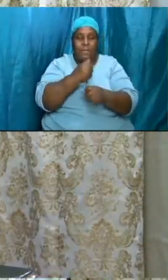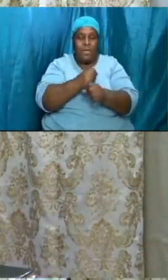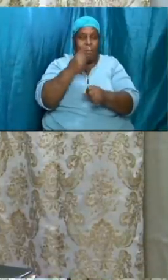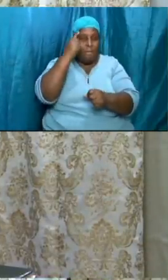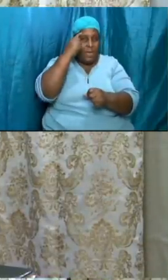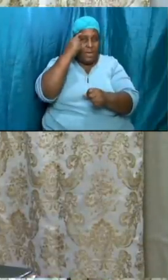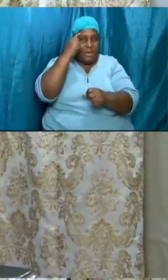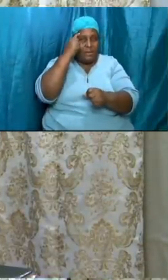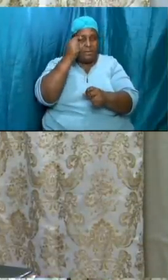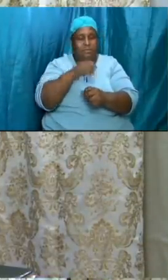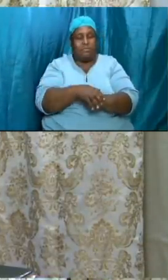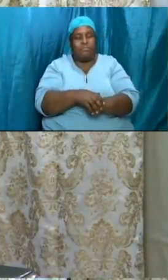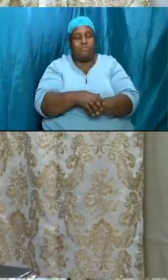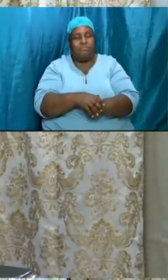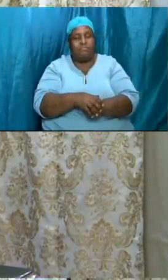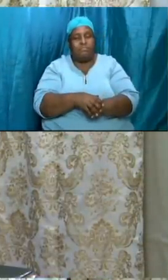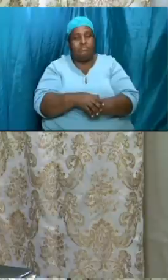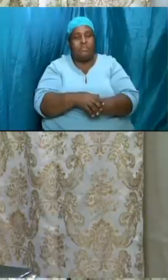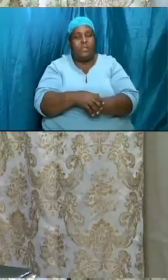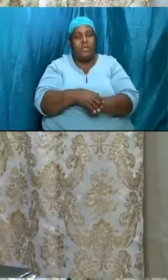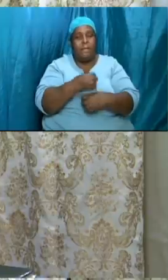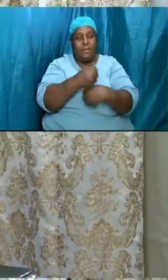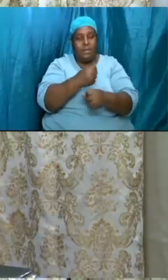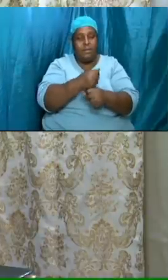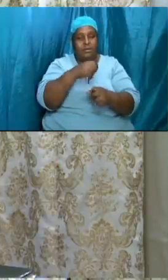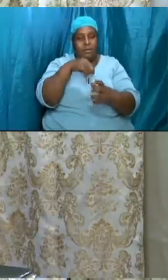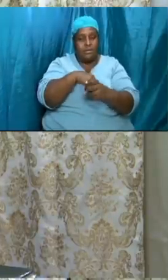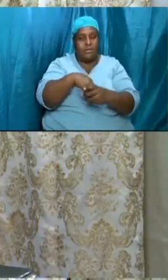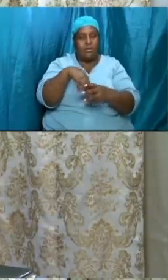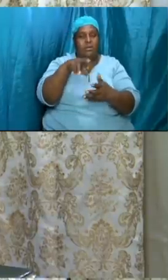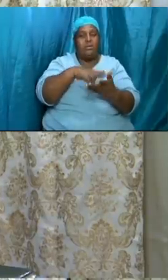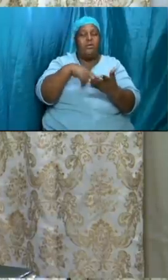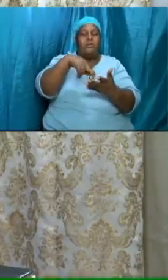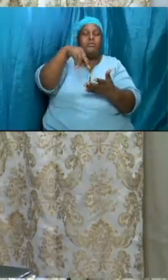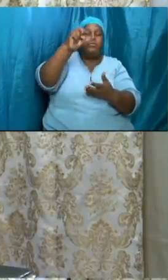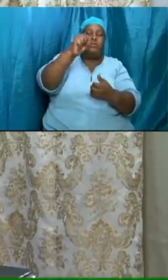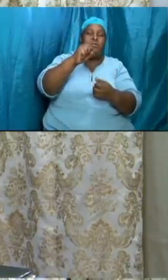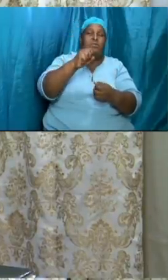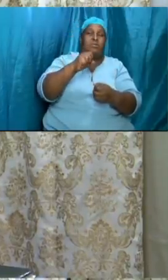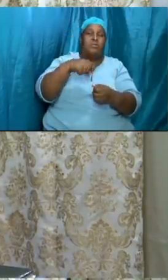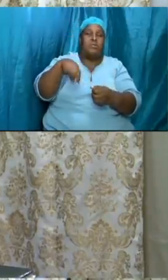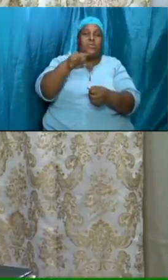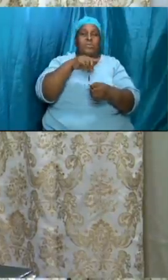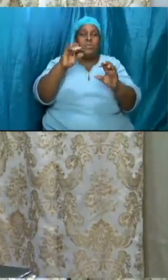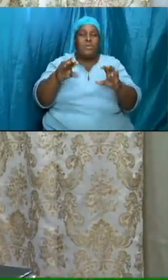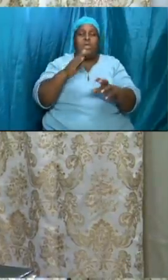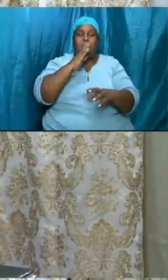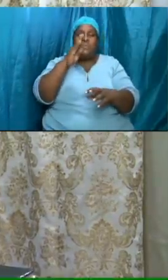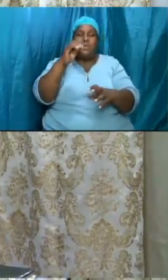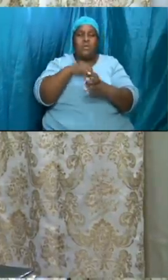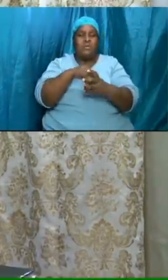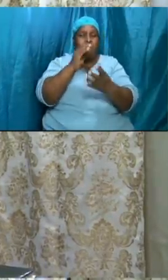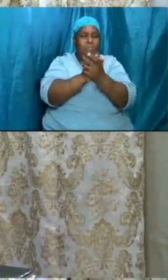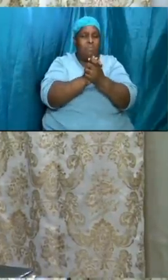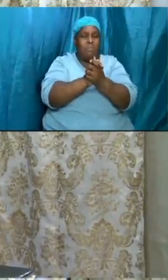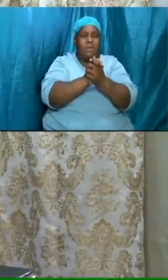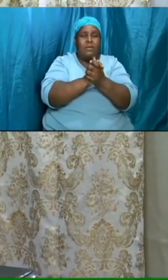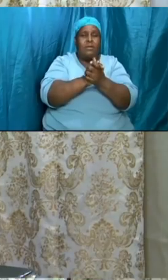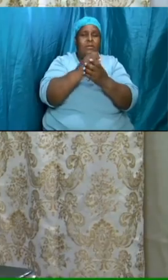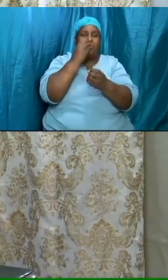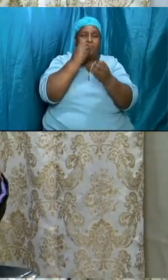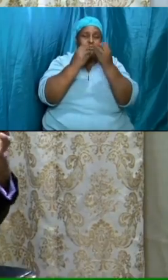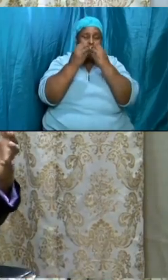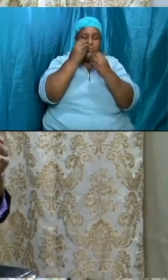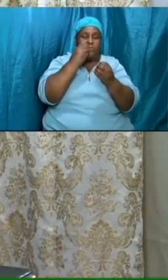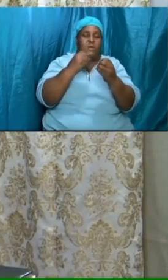just need a made-up mind we can make it into rapture we can be at the marriage supper of the lamb and i challenge our hearts